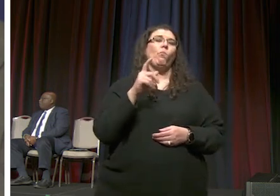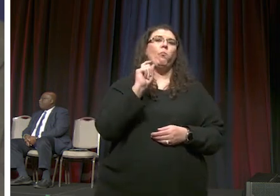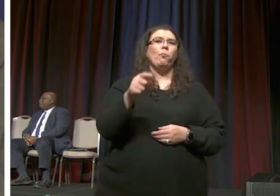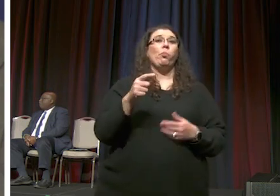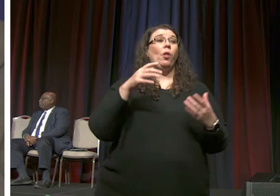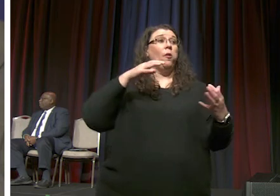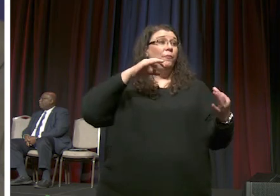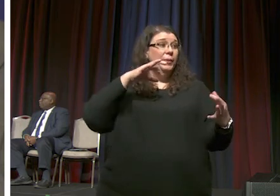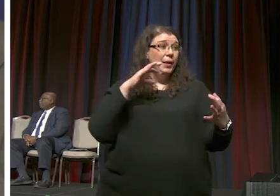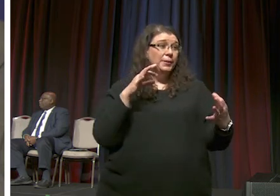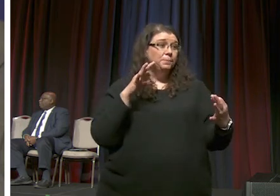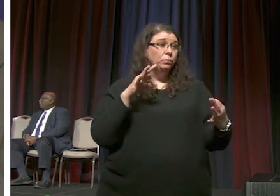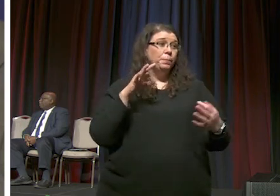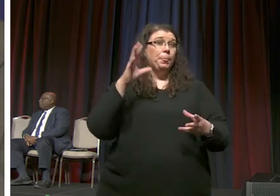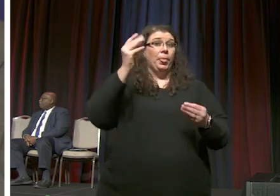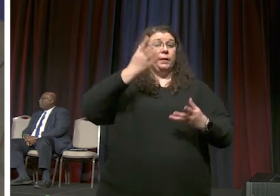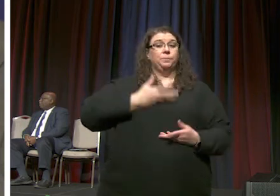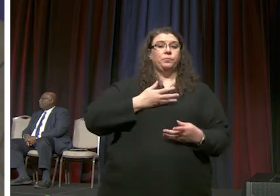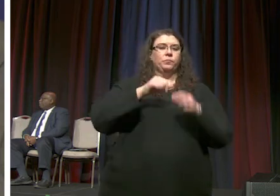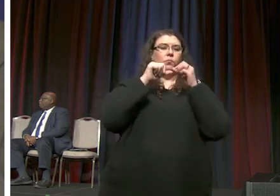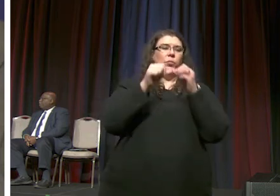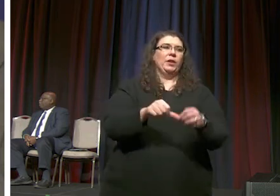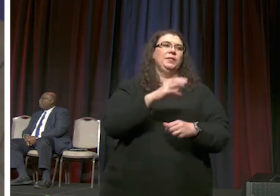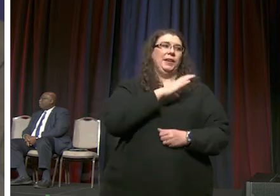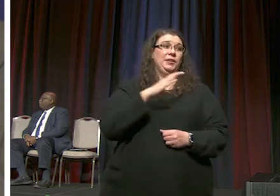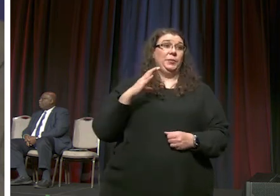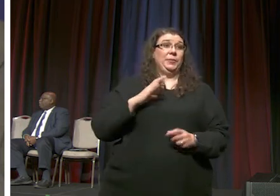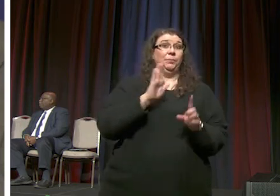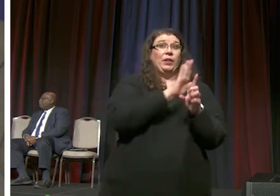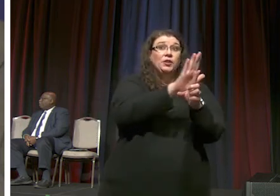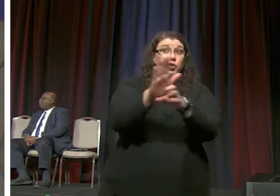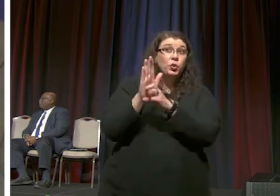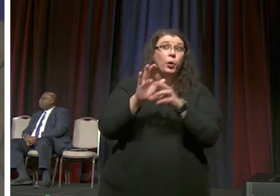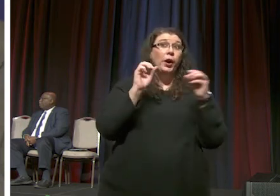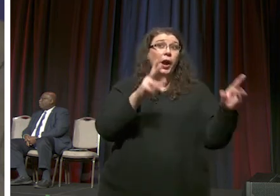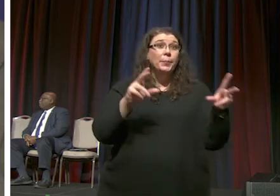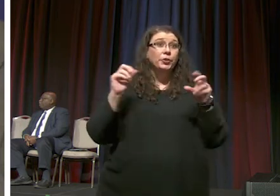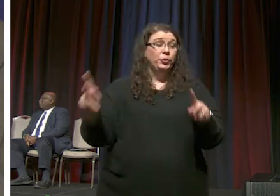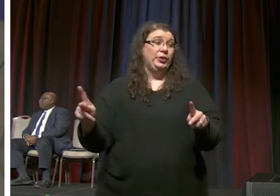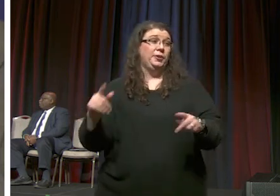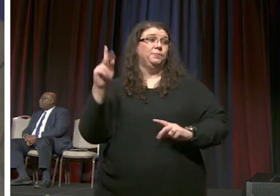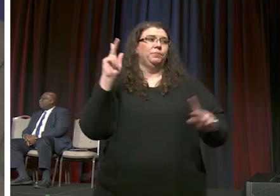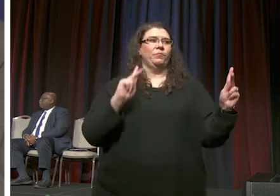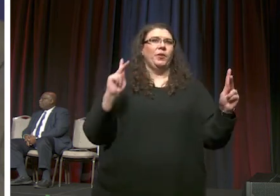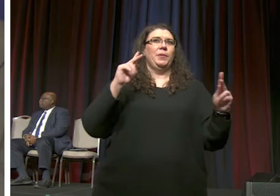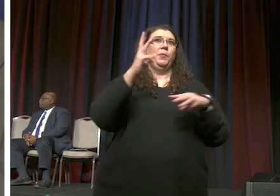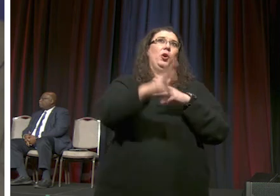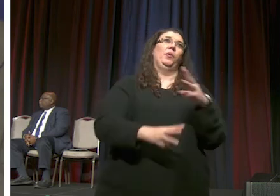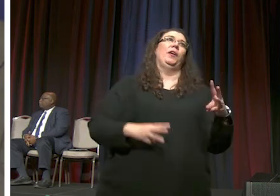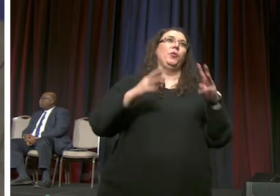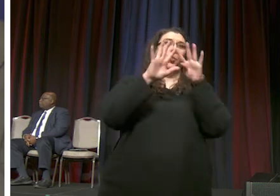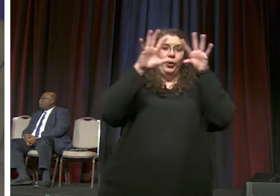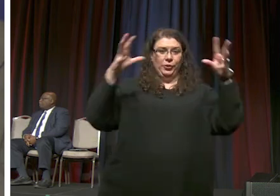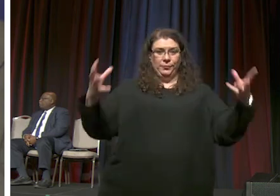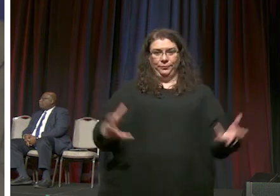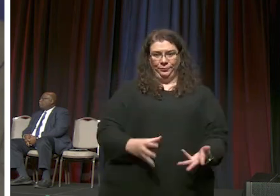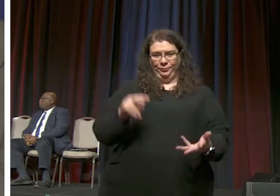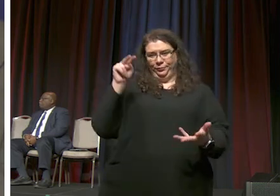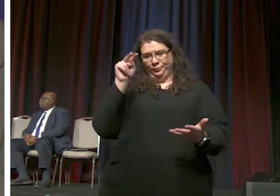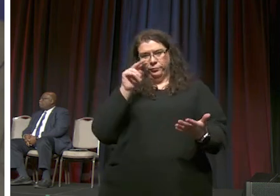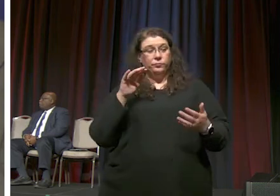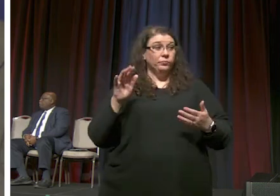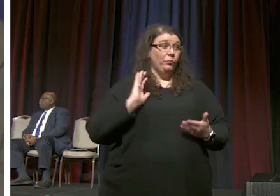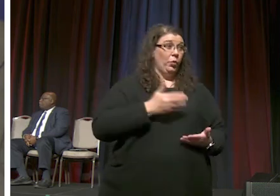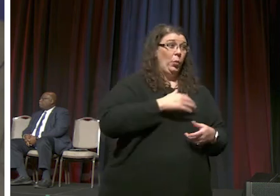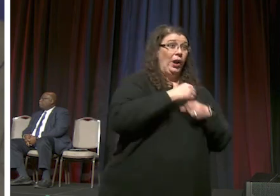feedback back to the standing committee it's your opportunity and for people around the world to look at that product